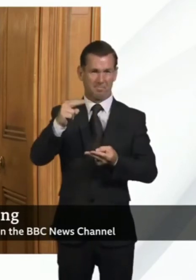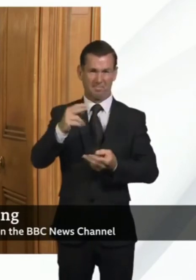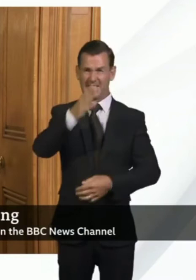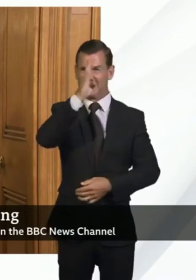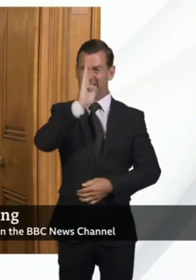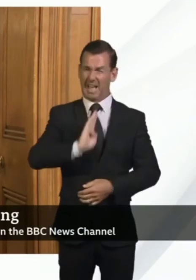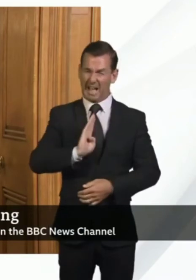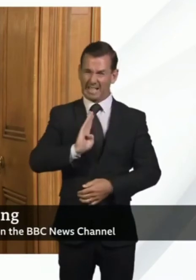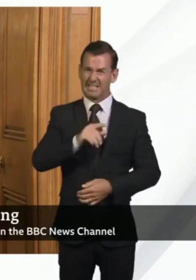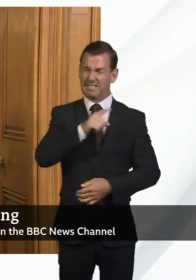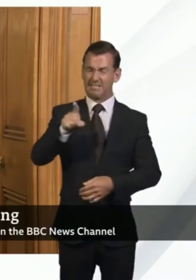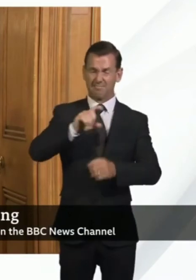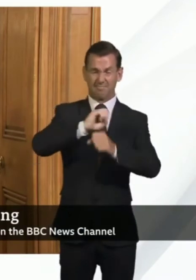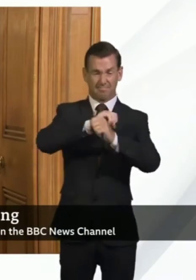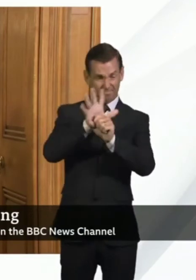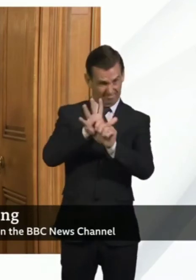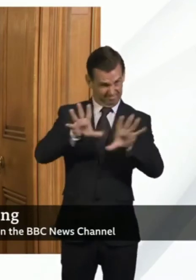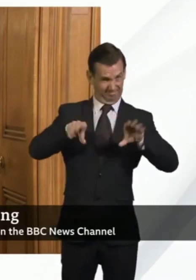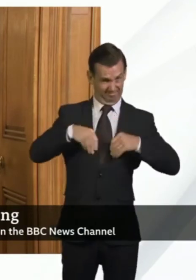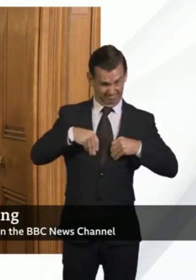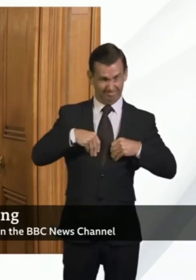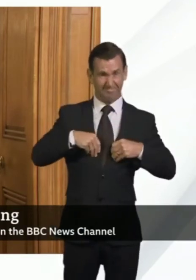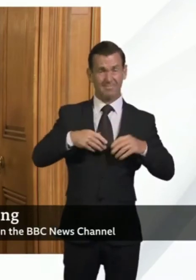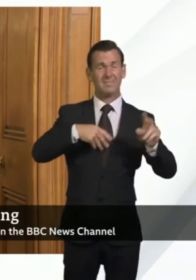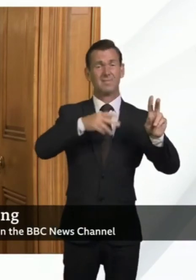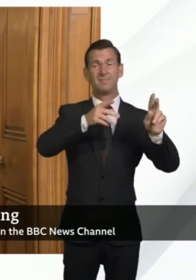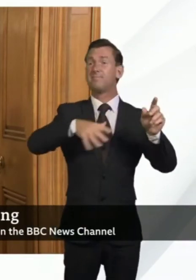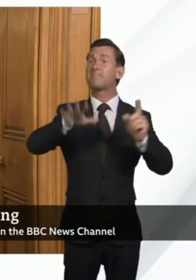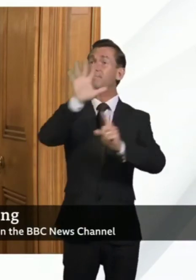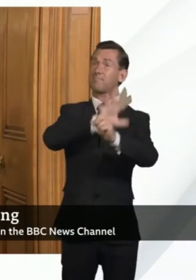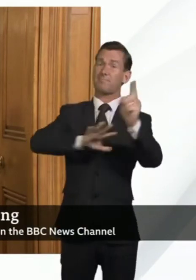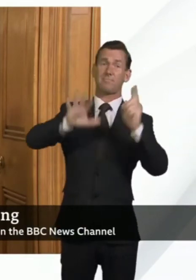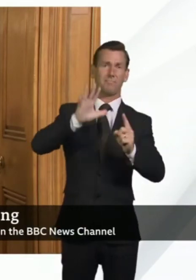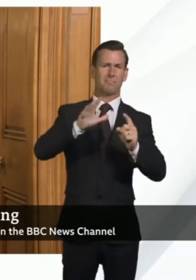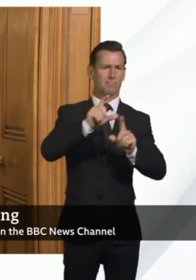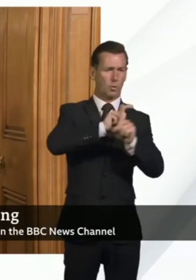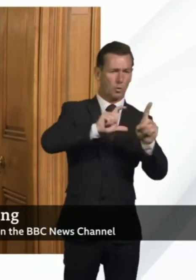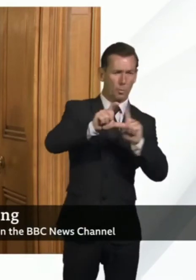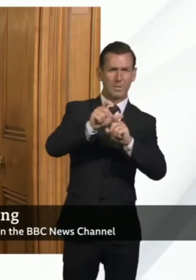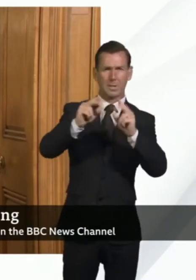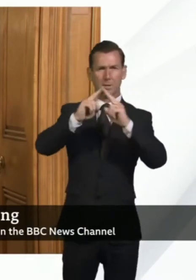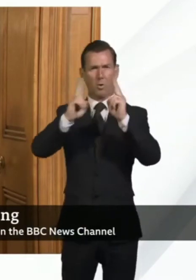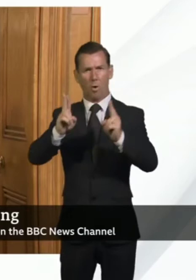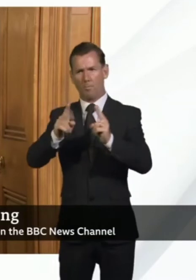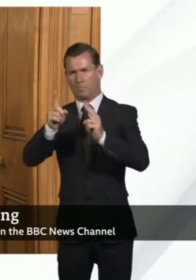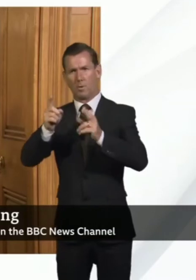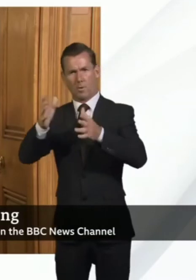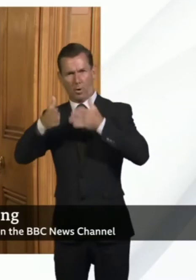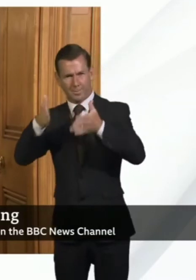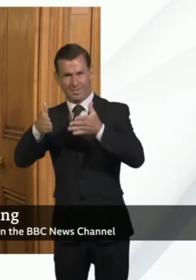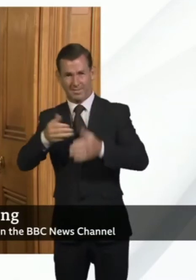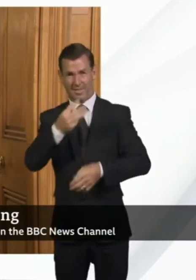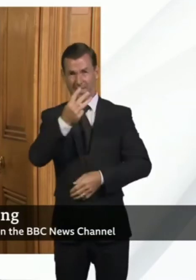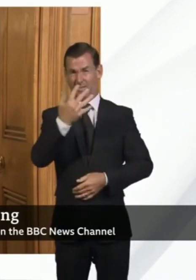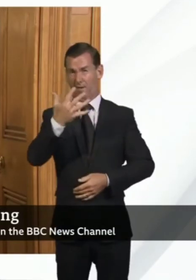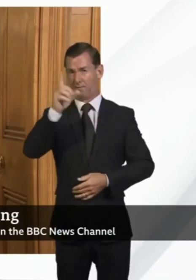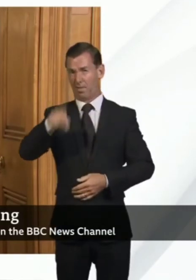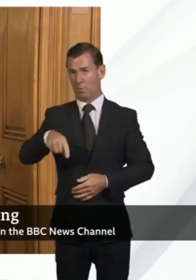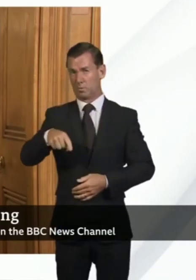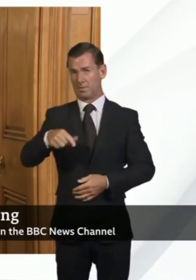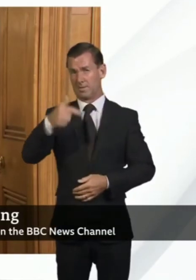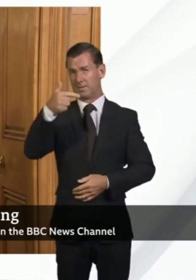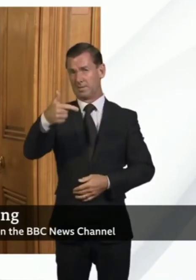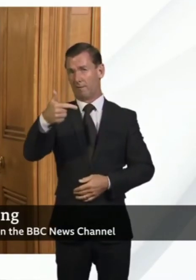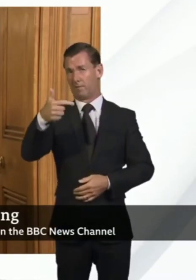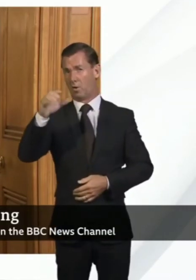of those who have tested positive for coronavirus across all settings, 35,704 have now